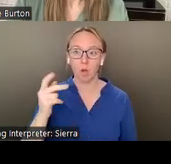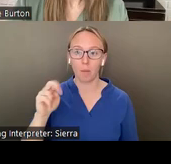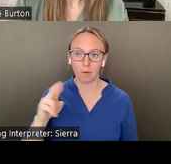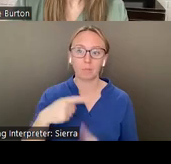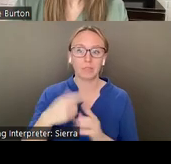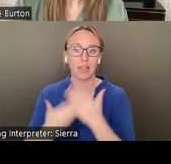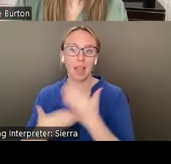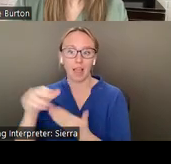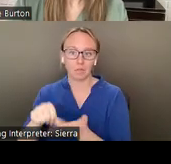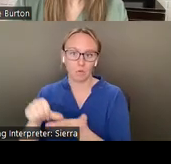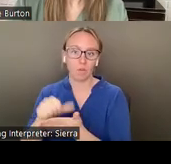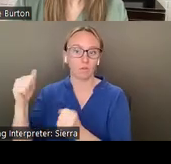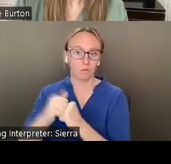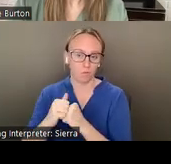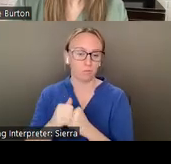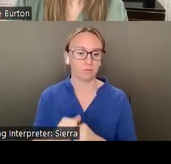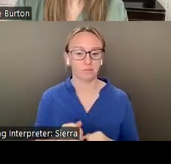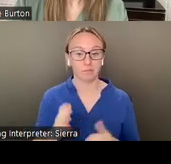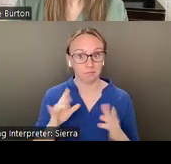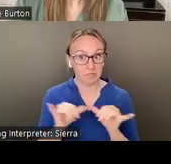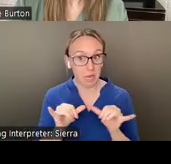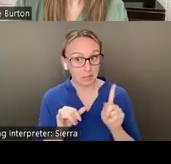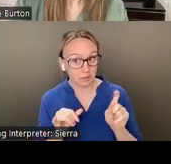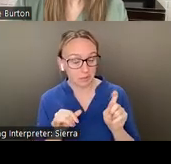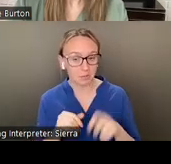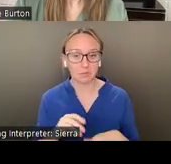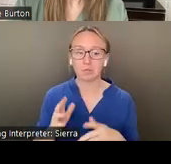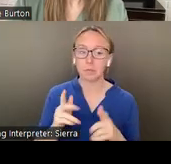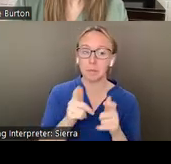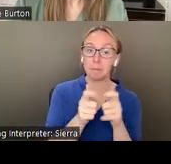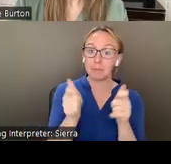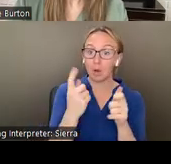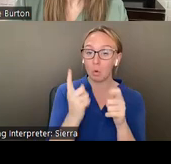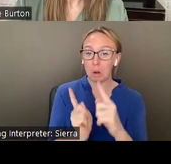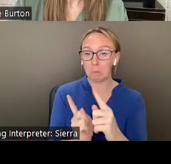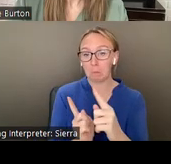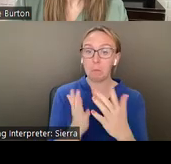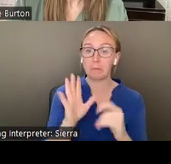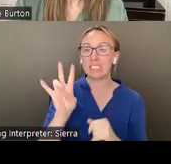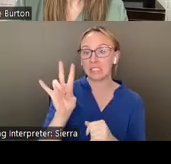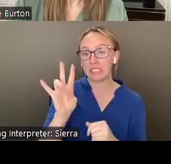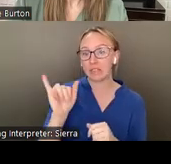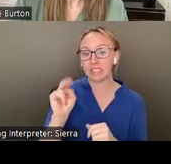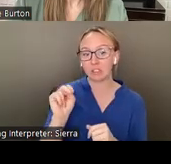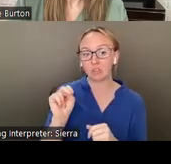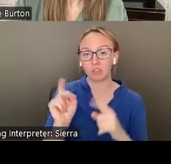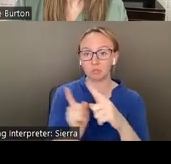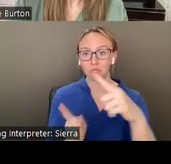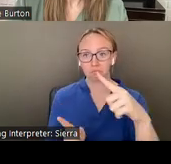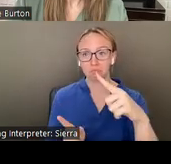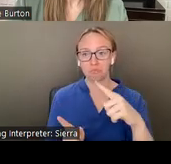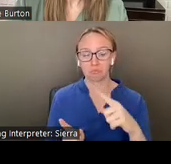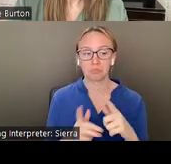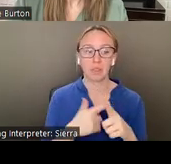And about the scale here. The bigger one would be about seven inches in the longest dimension and the other